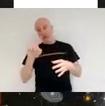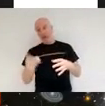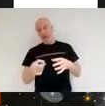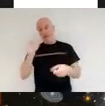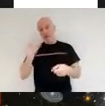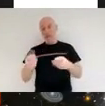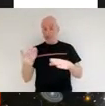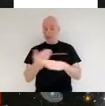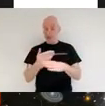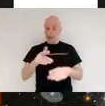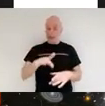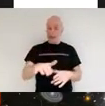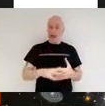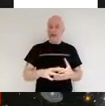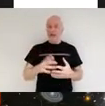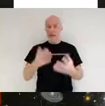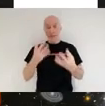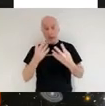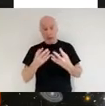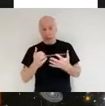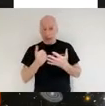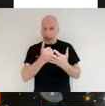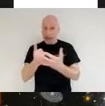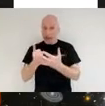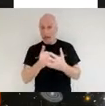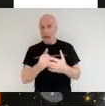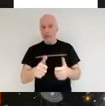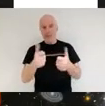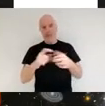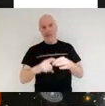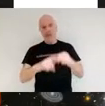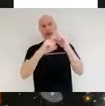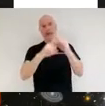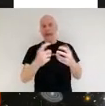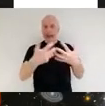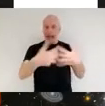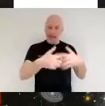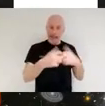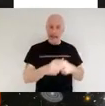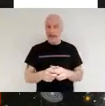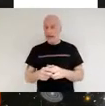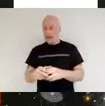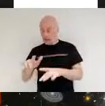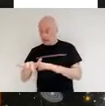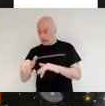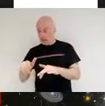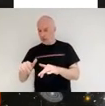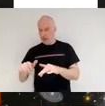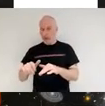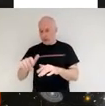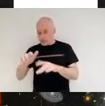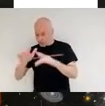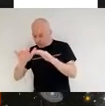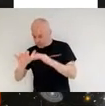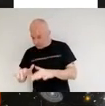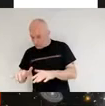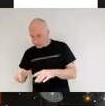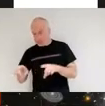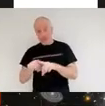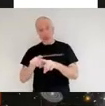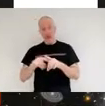quality scientists engineers computer programmers and other professions come through with a good